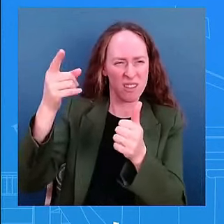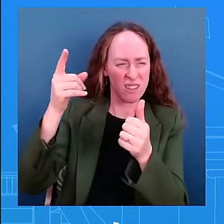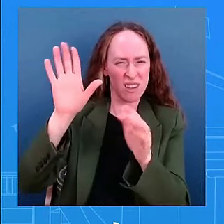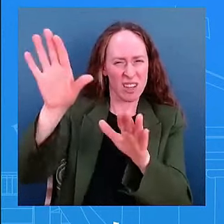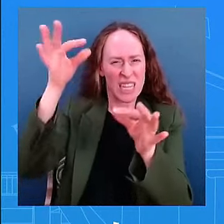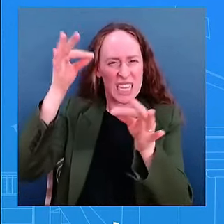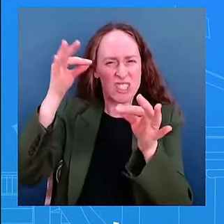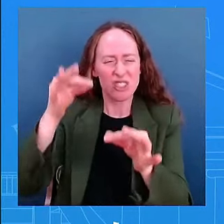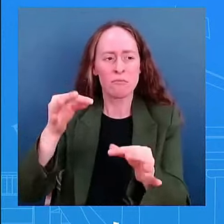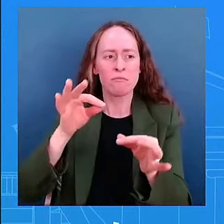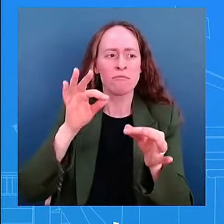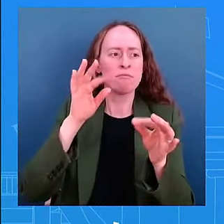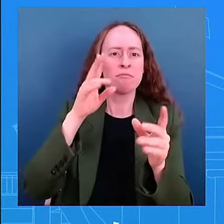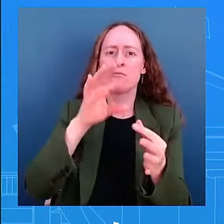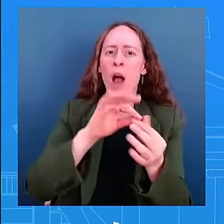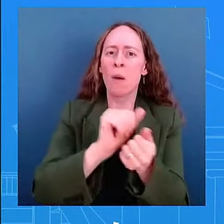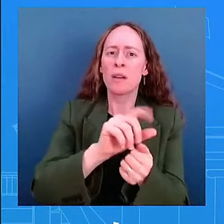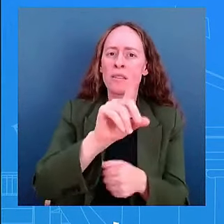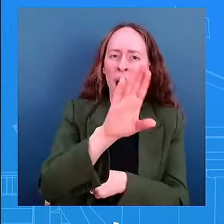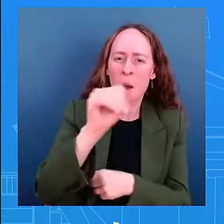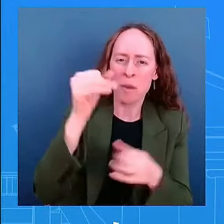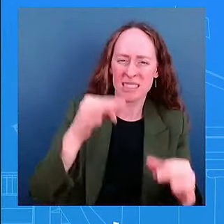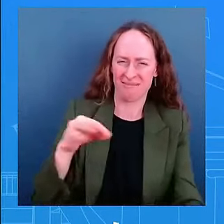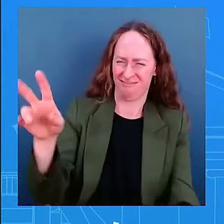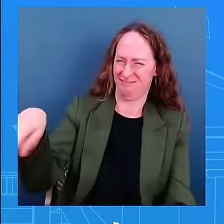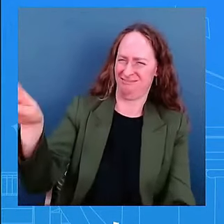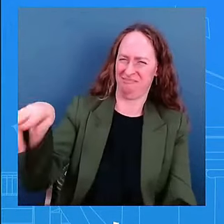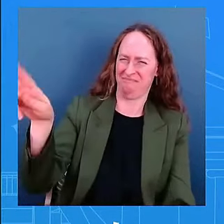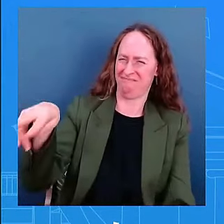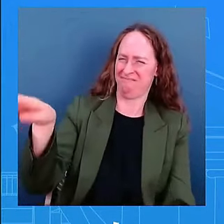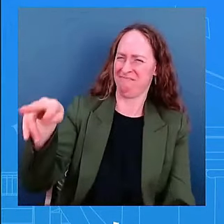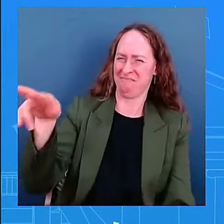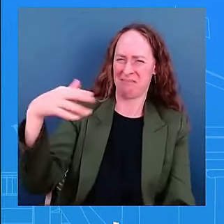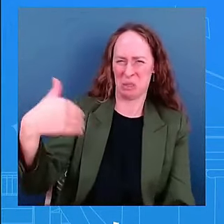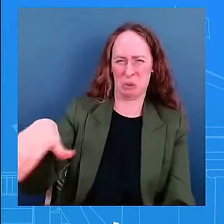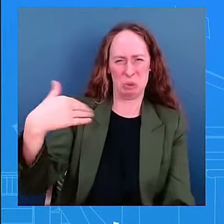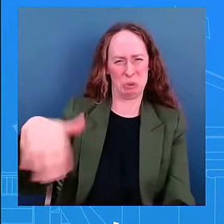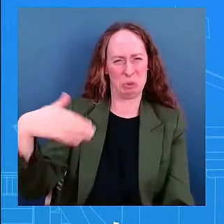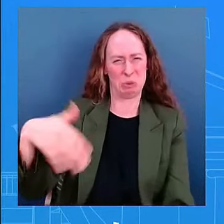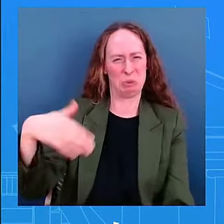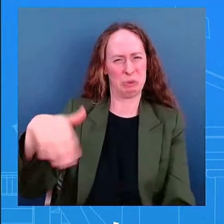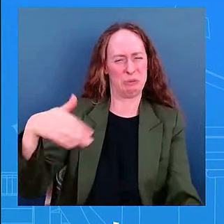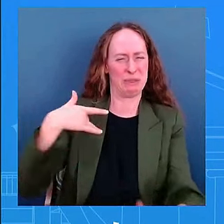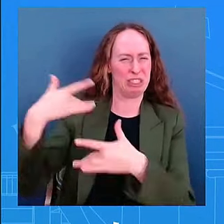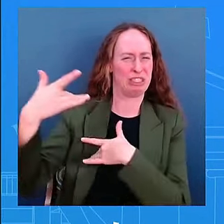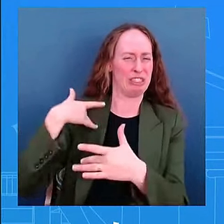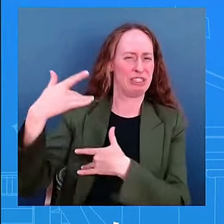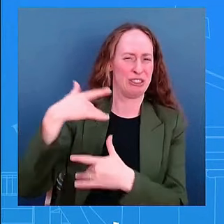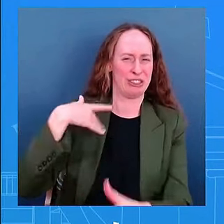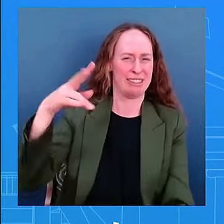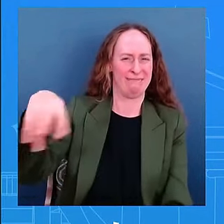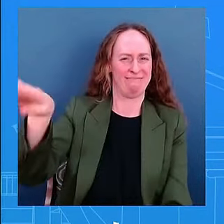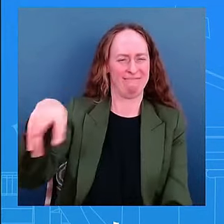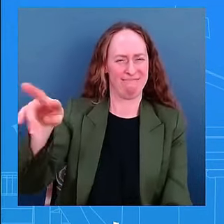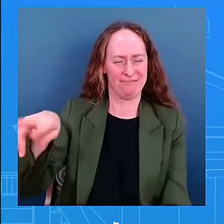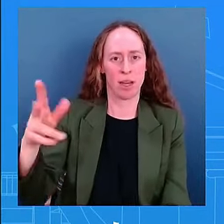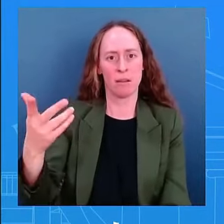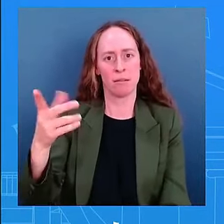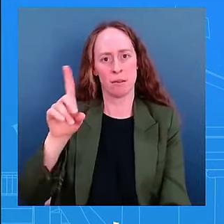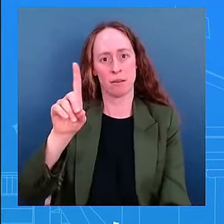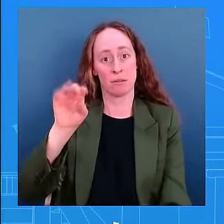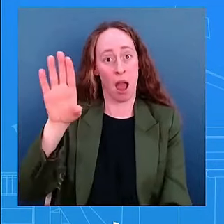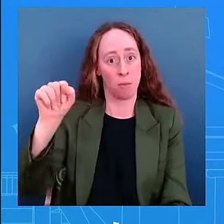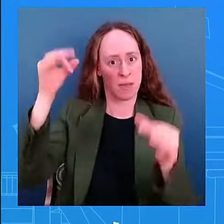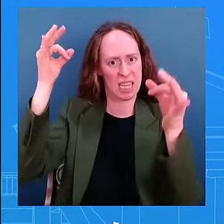come have to come out of um come out of the supreme court the dobbs decision certainly uh was something that we talked about just two years ago